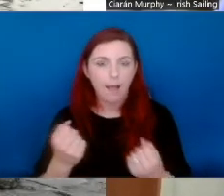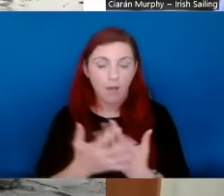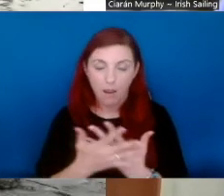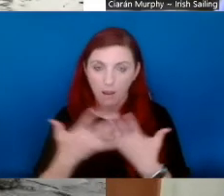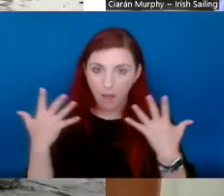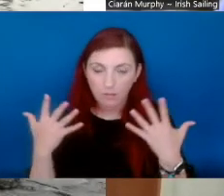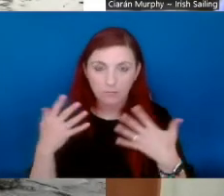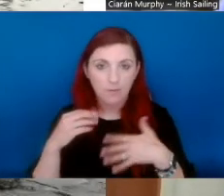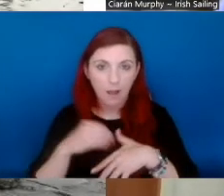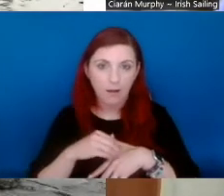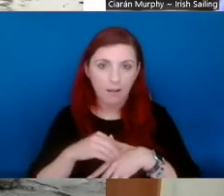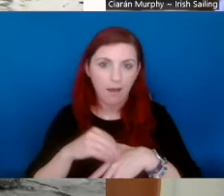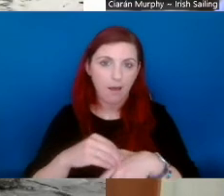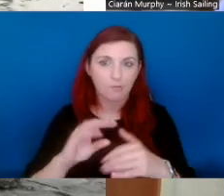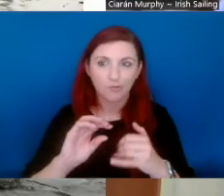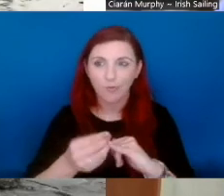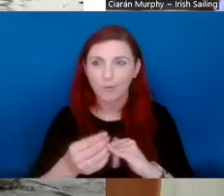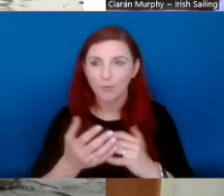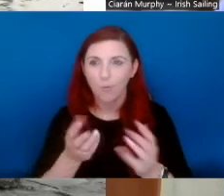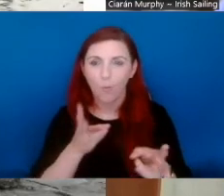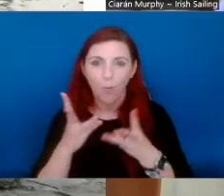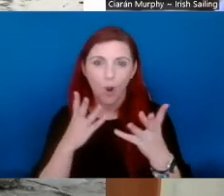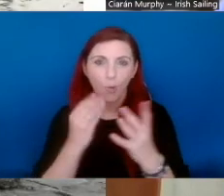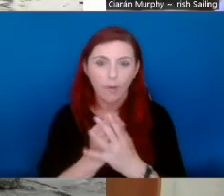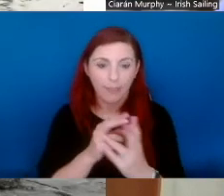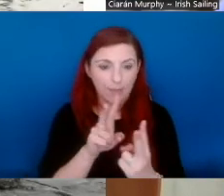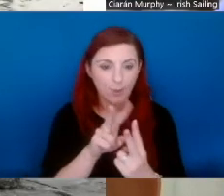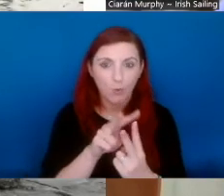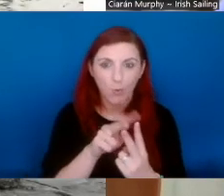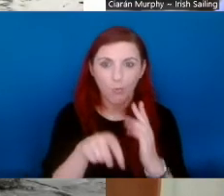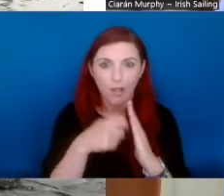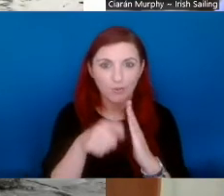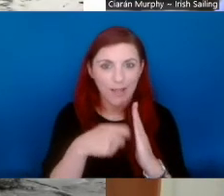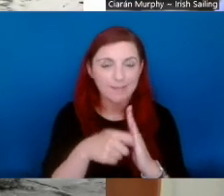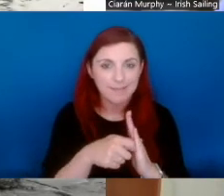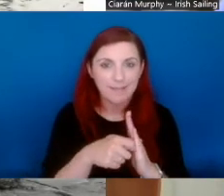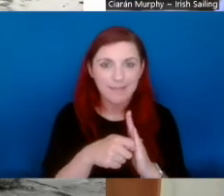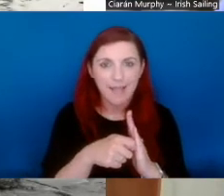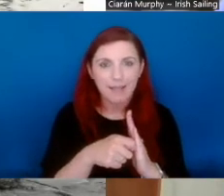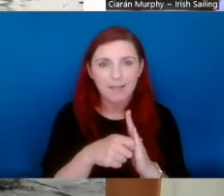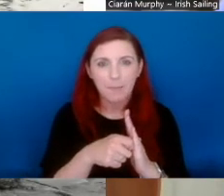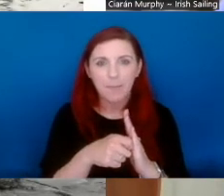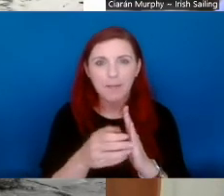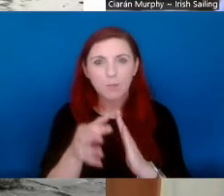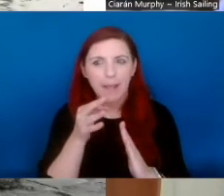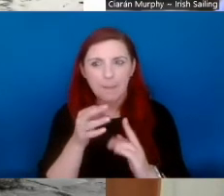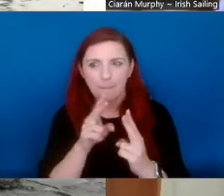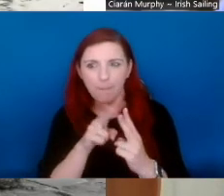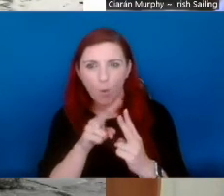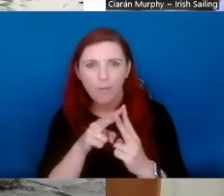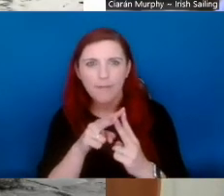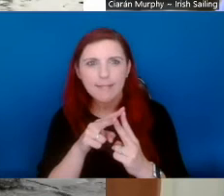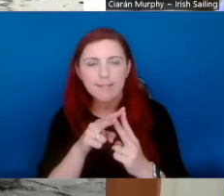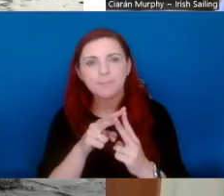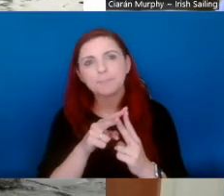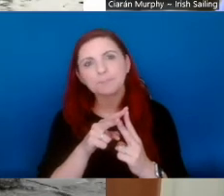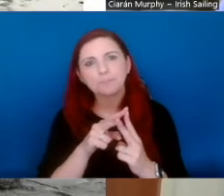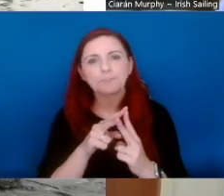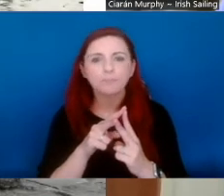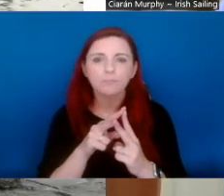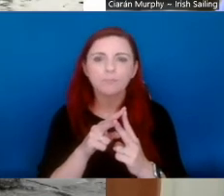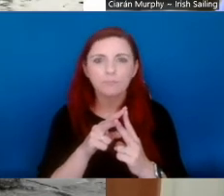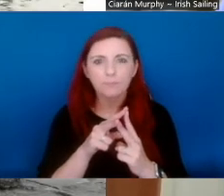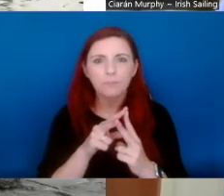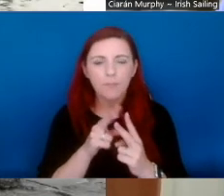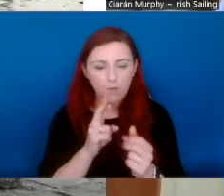bit inland and using our trails. For me, as of right now, we have a lot on our hands in trying to